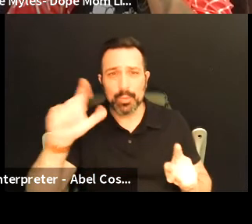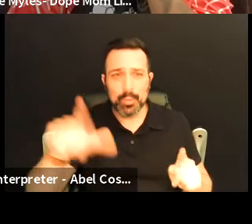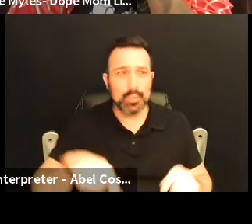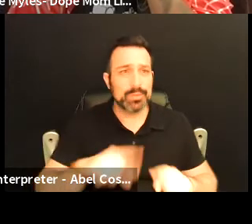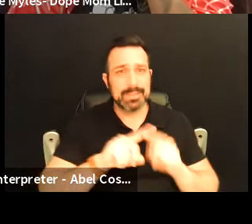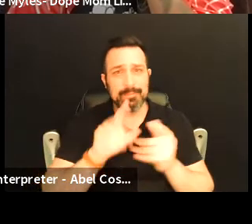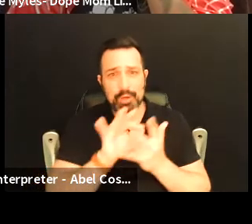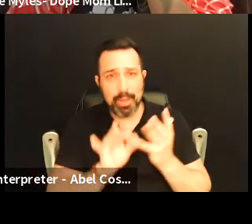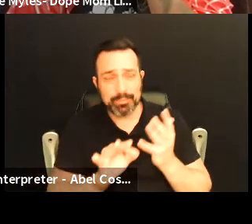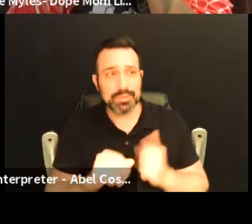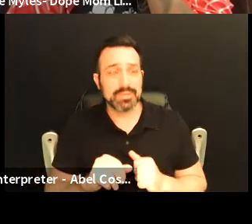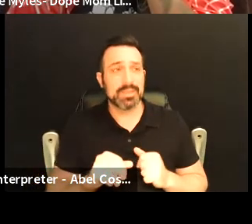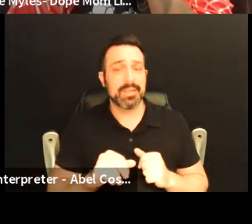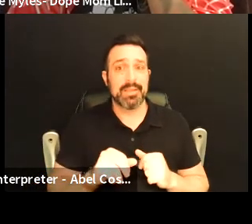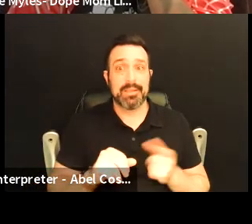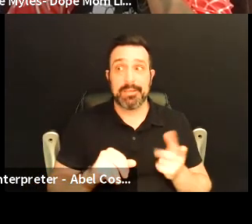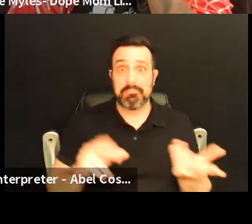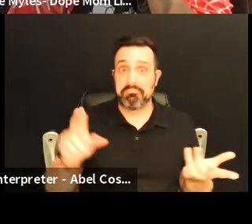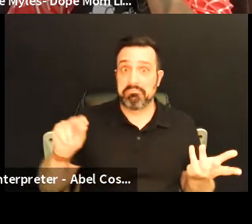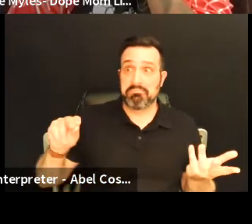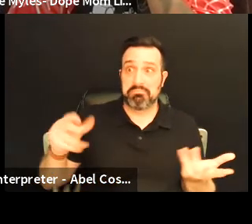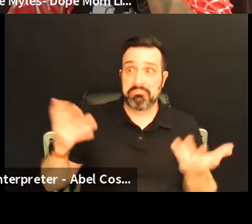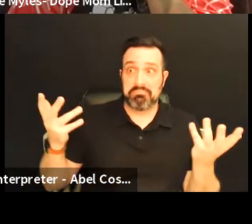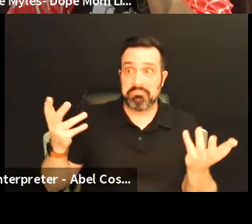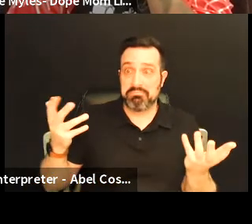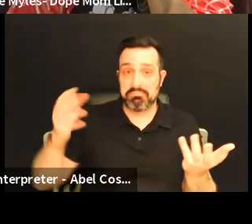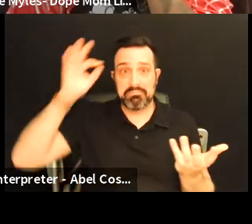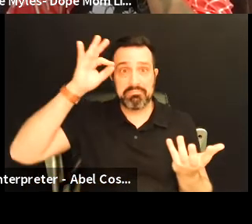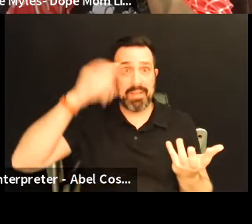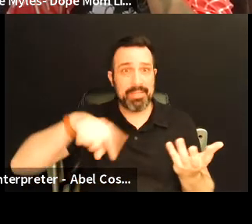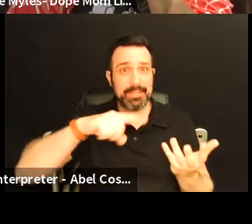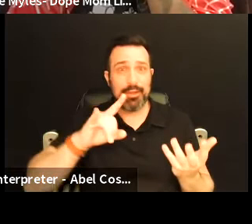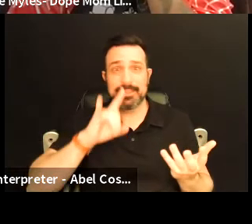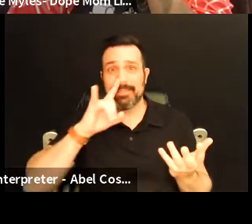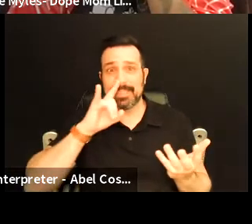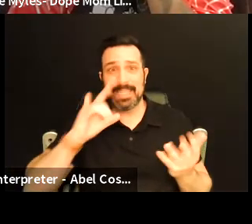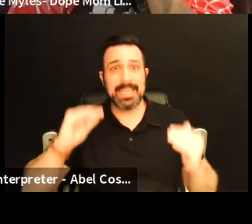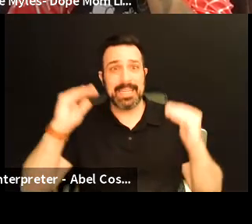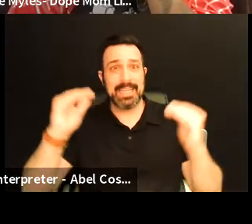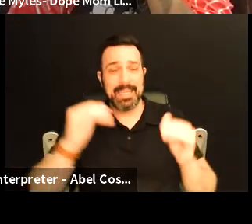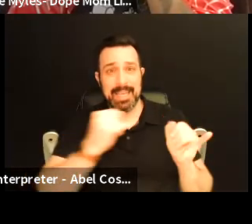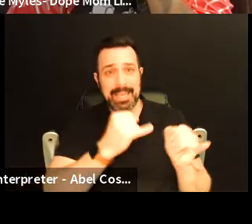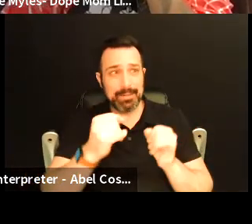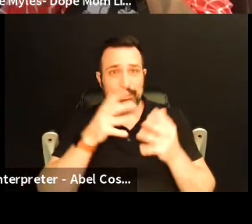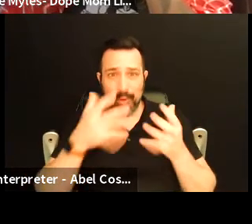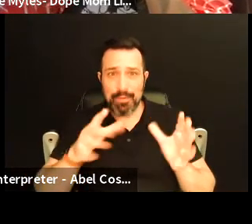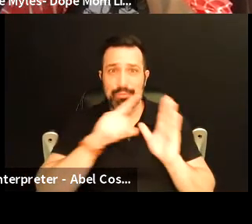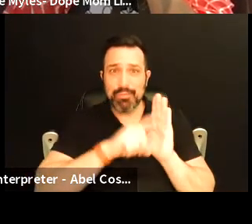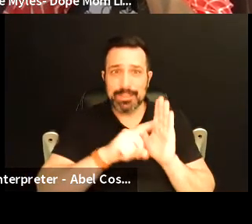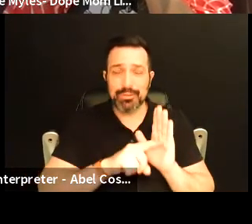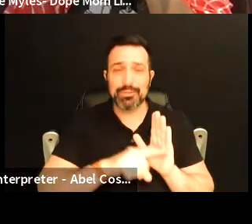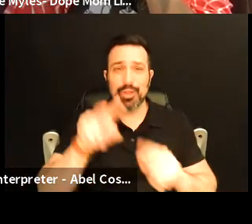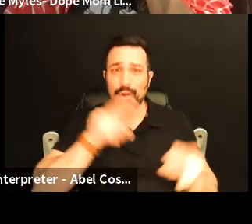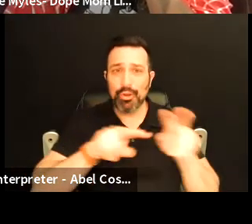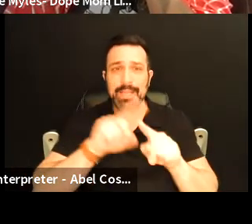options and and it's like no no I had no and these are sophisticated individuals who have researched and you know looked at different